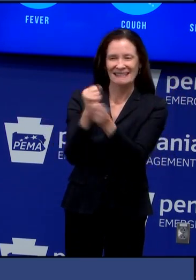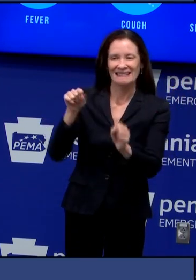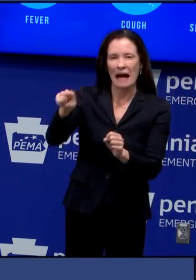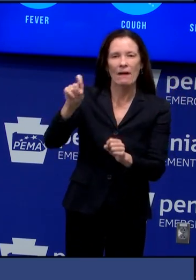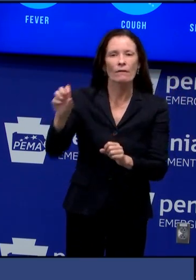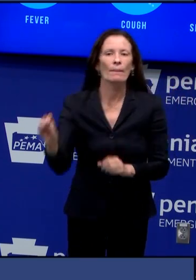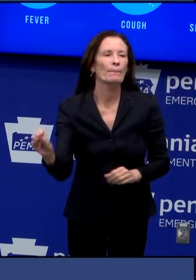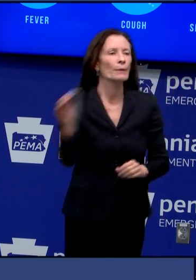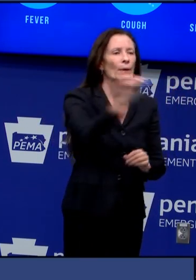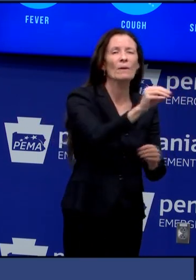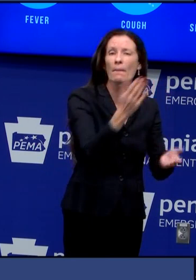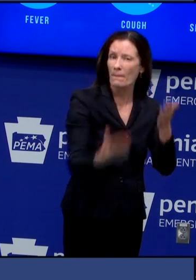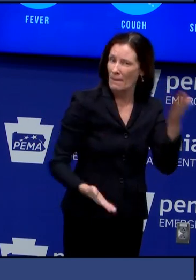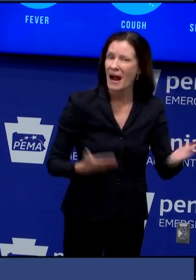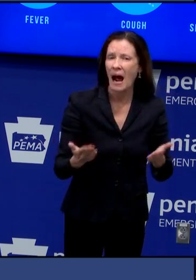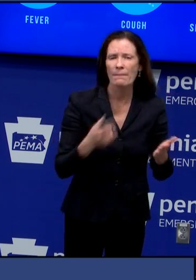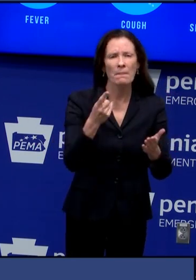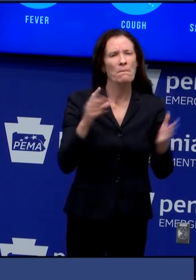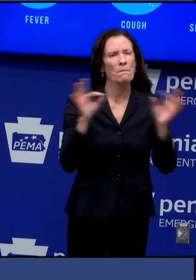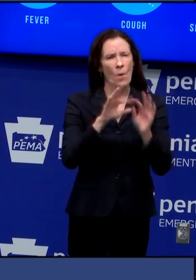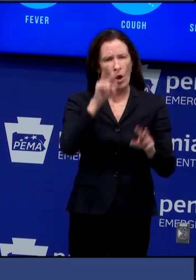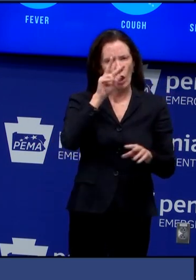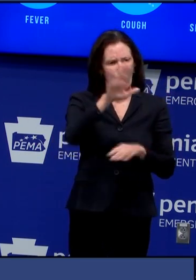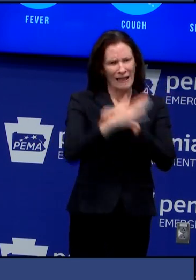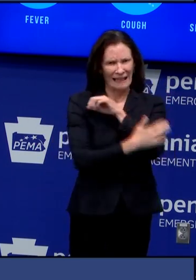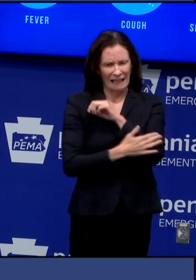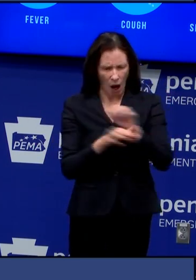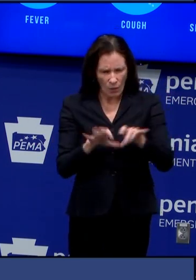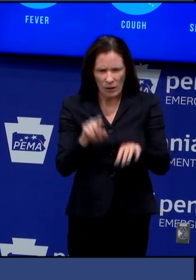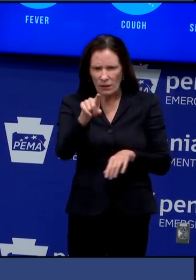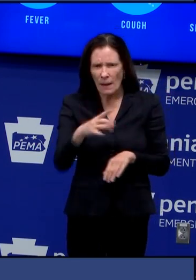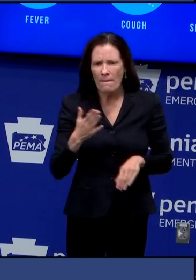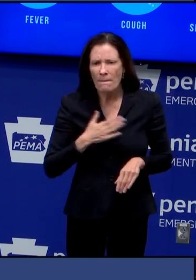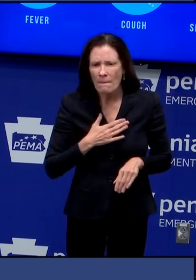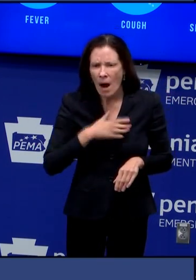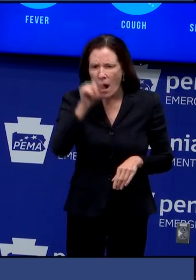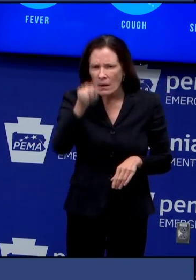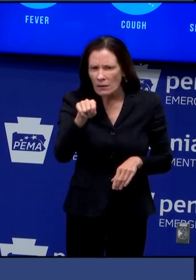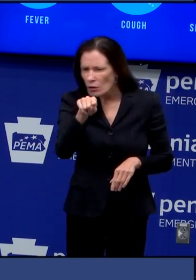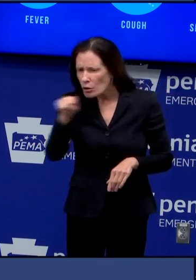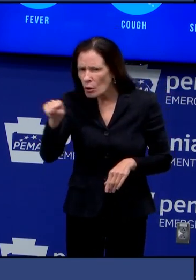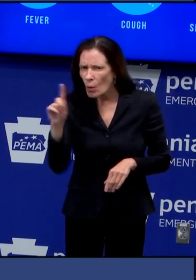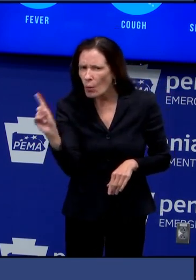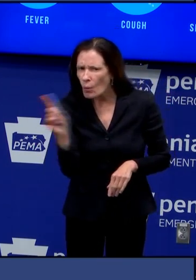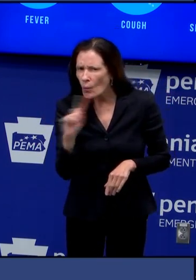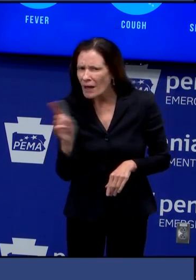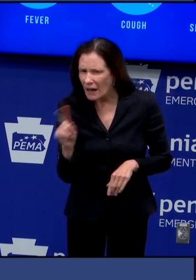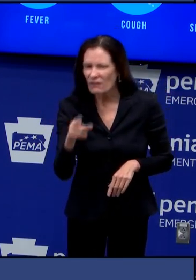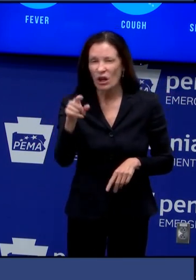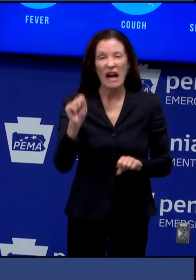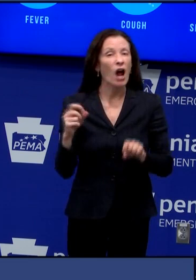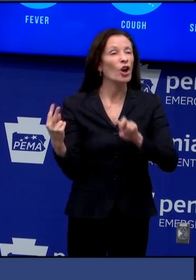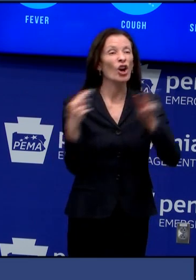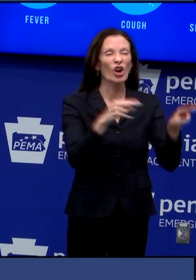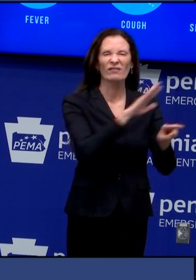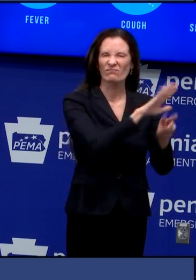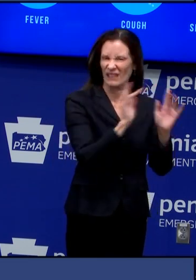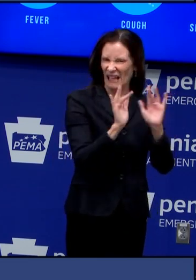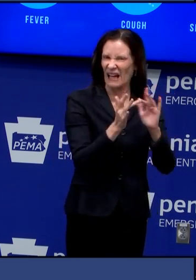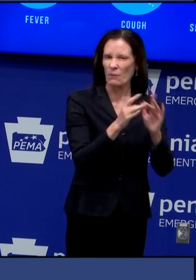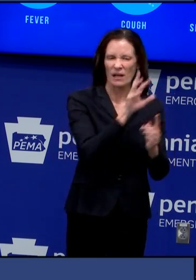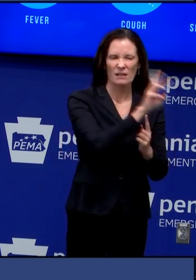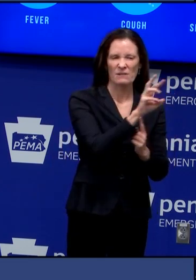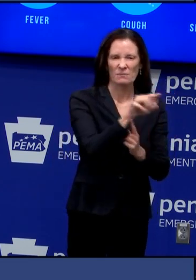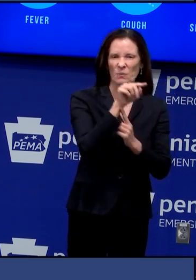announcements and once counties have finalized these decisions you can also go to votespa.com forward slash polls in the